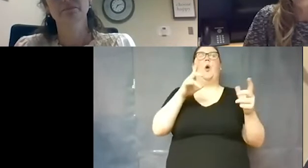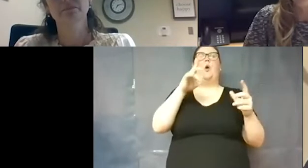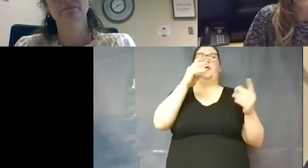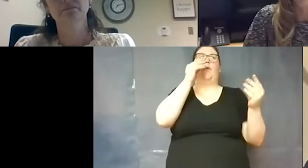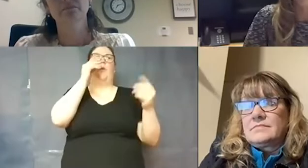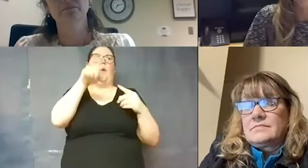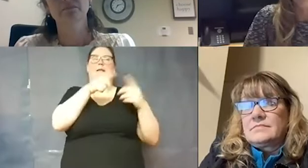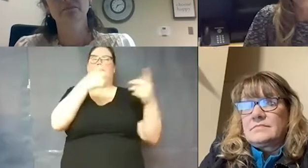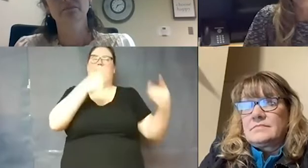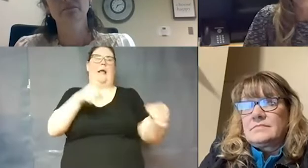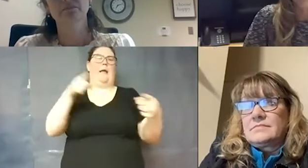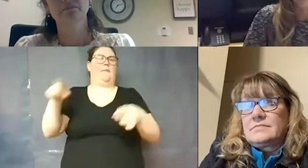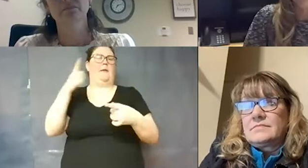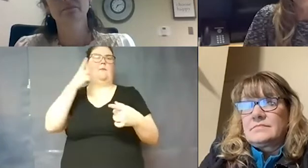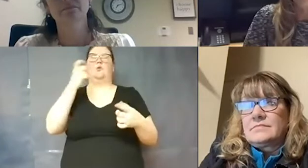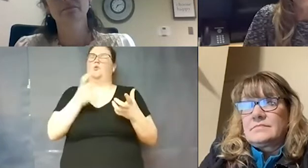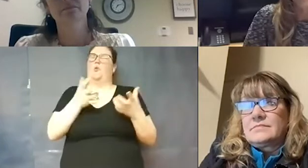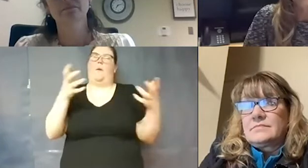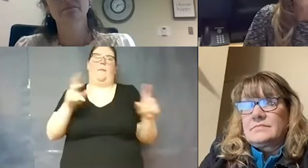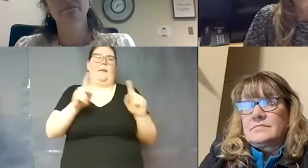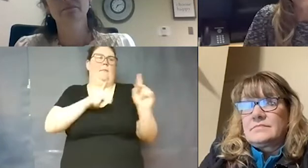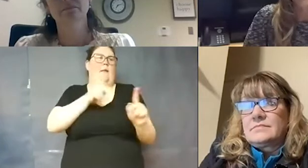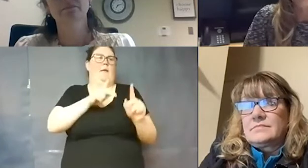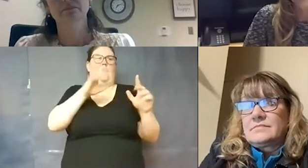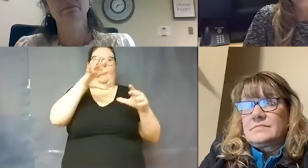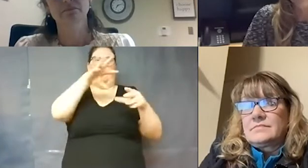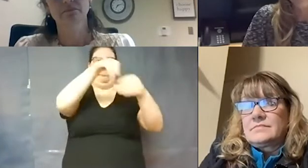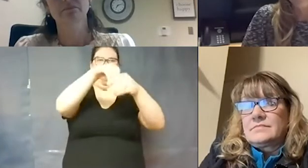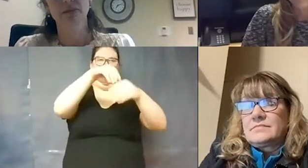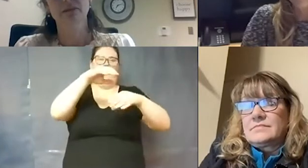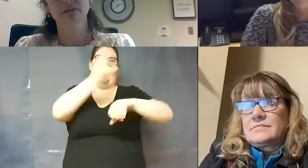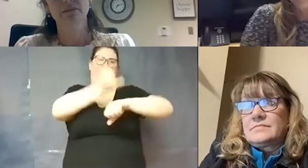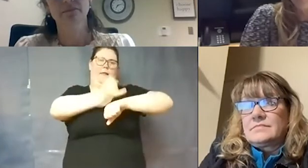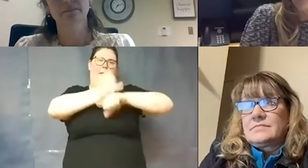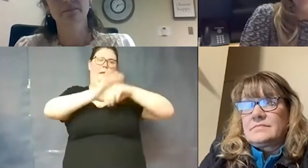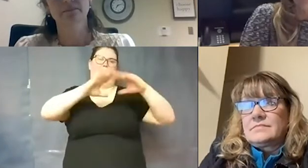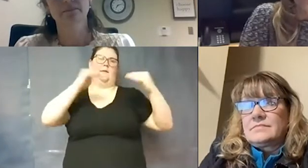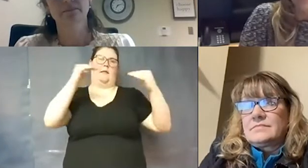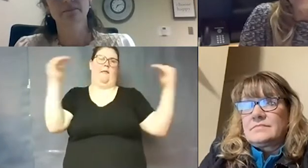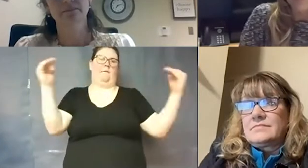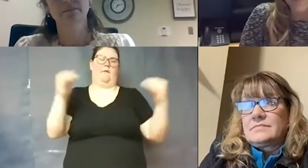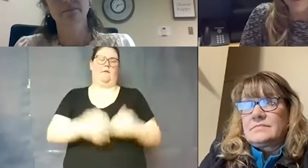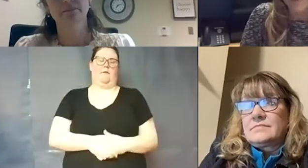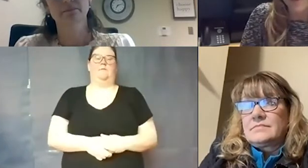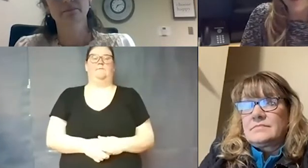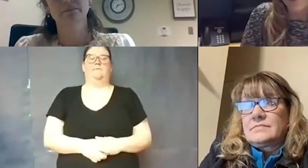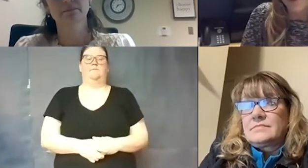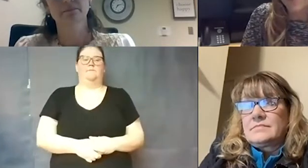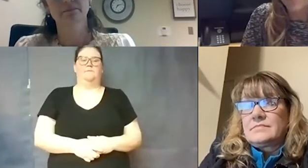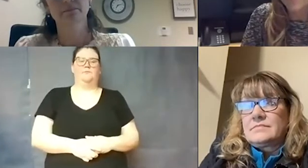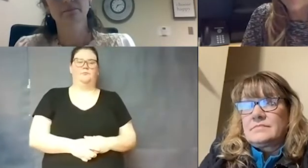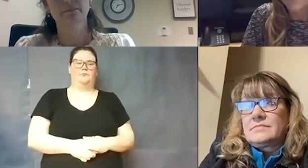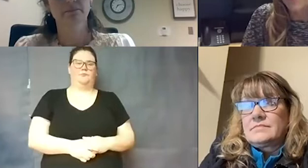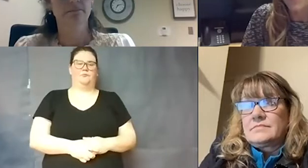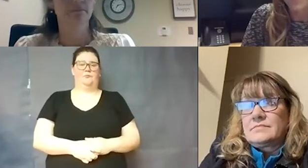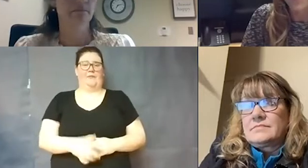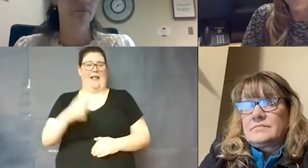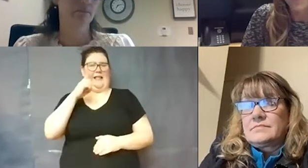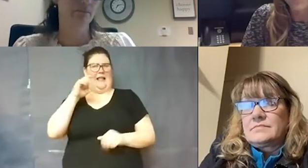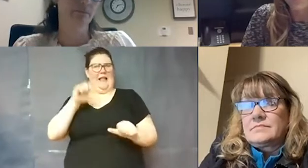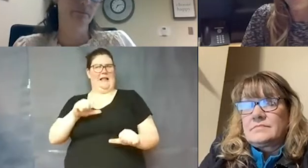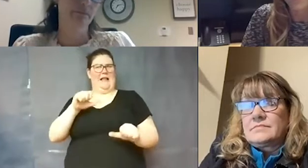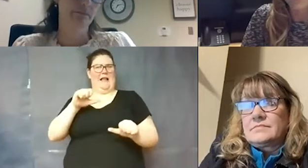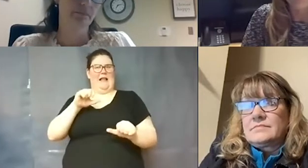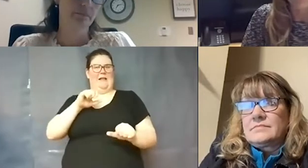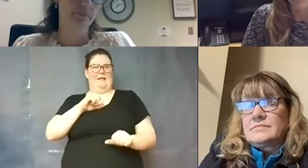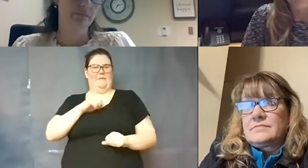there's so many people involved on the campus level i think i can actually answer this next question but i'll